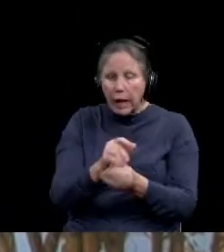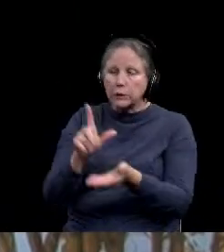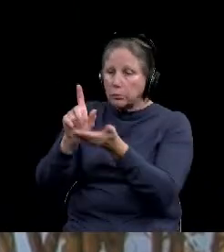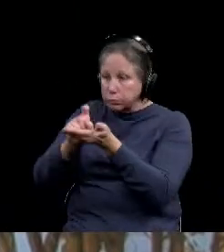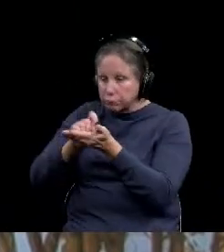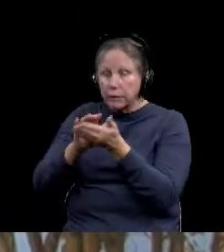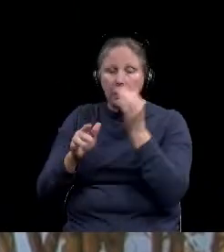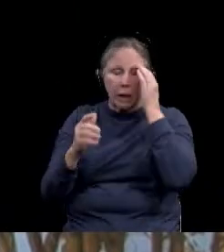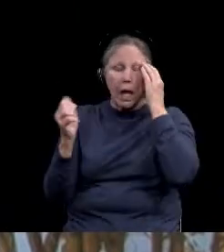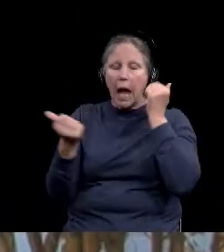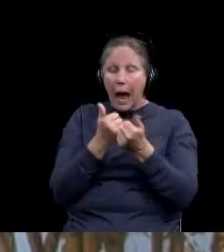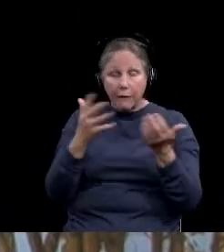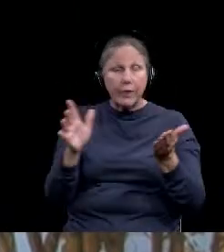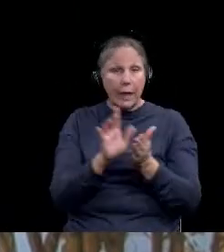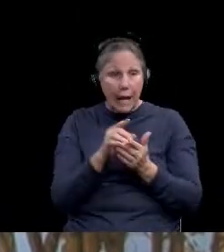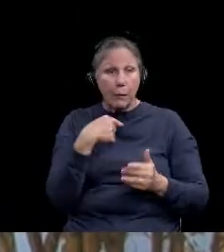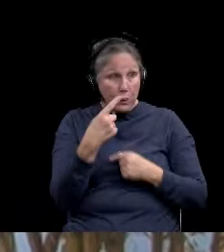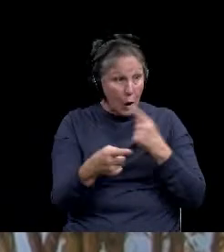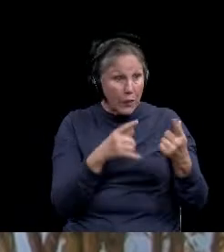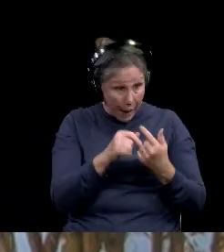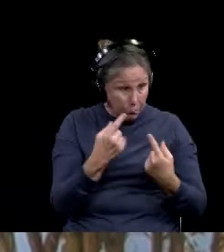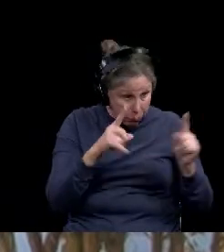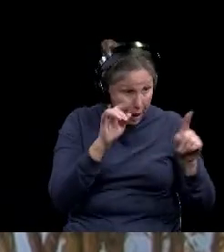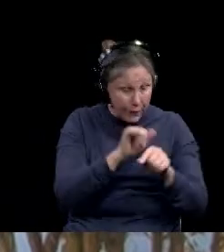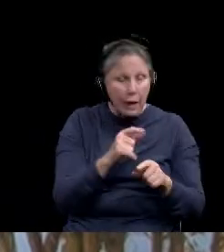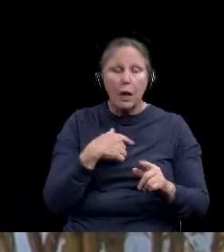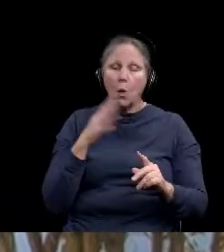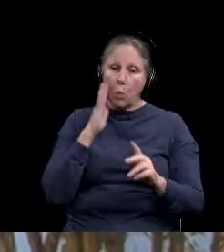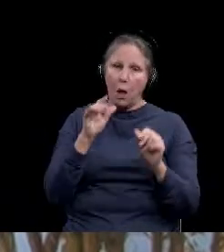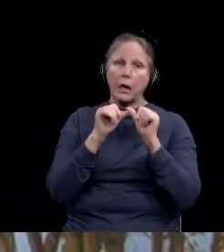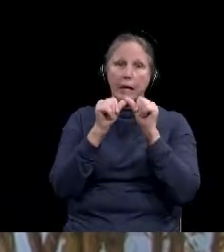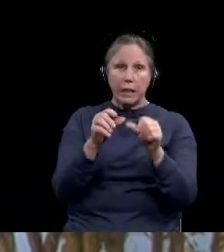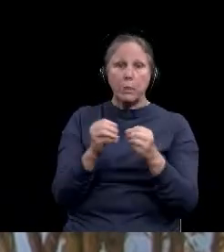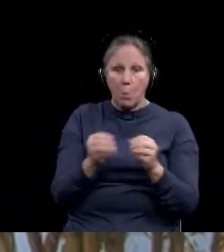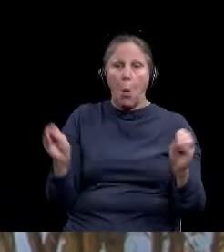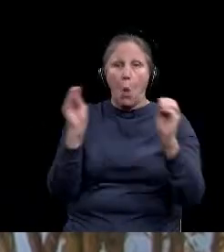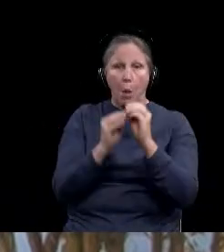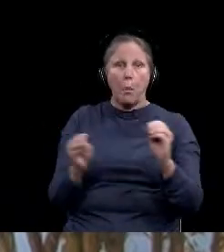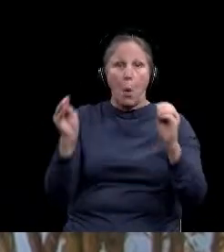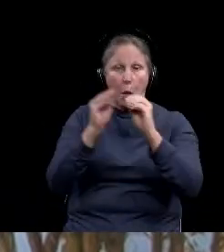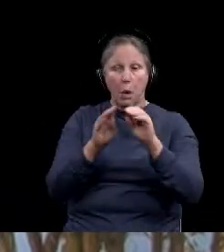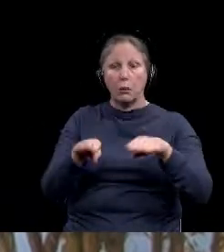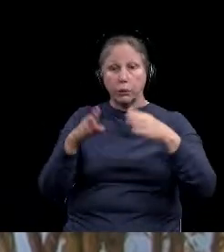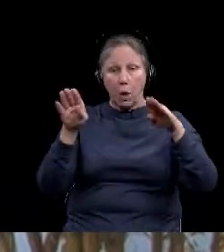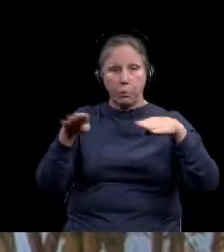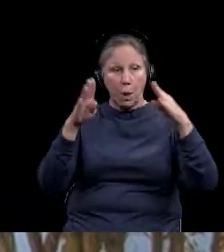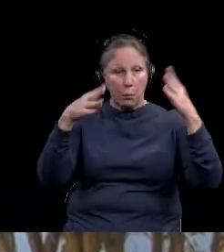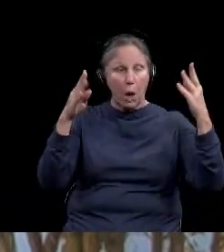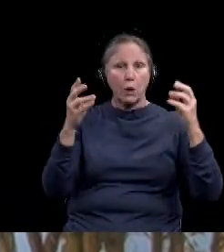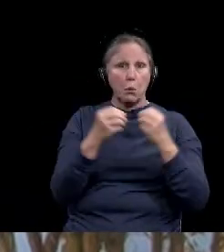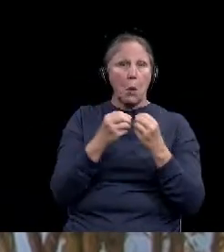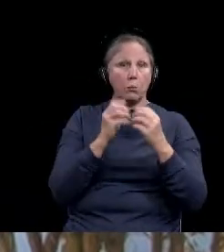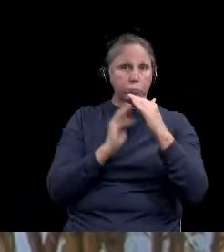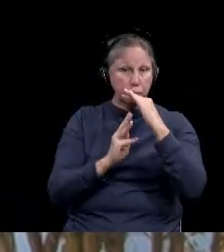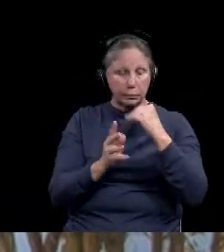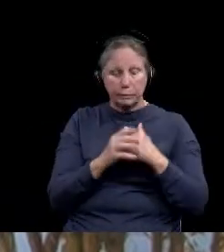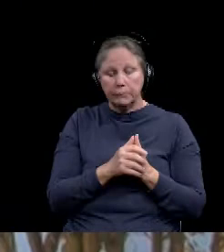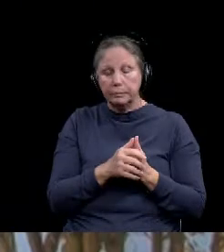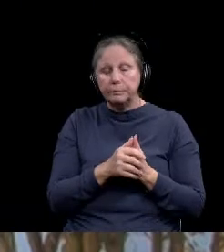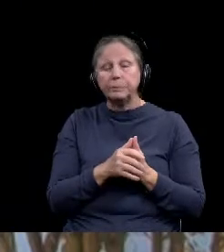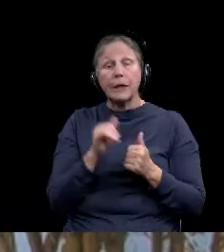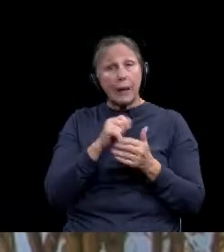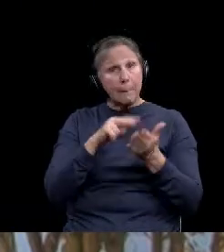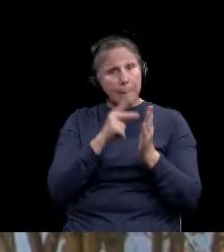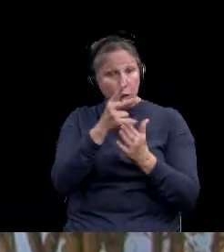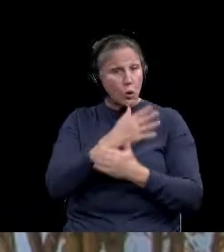asked to do and told work, we can continue to open our economy and continue to do the things we love to do. So that's